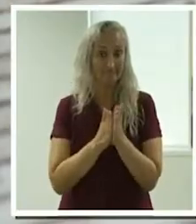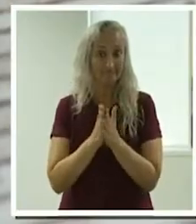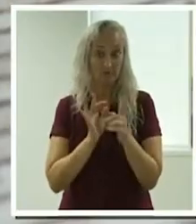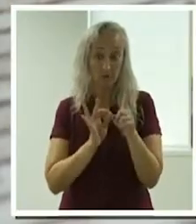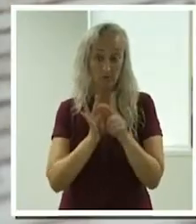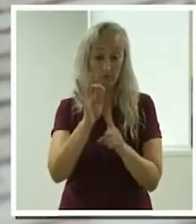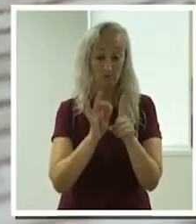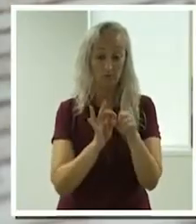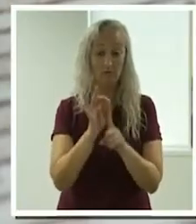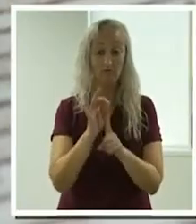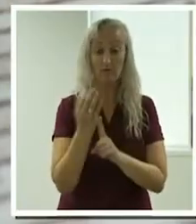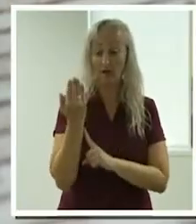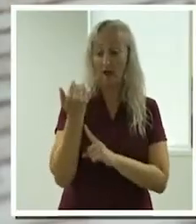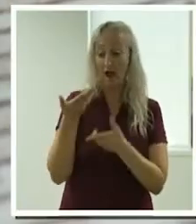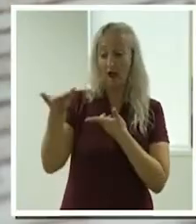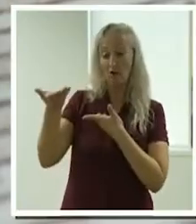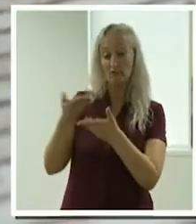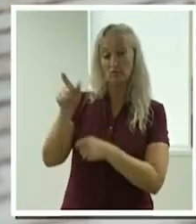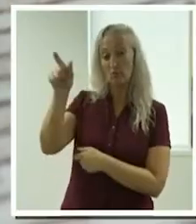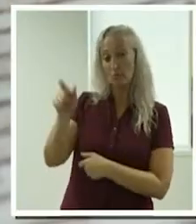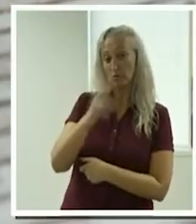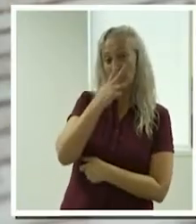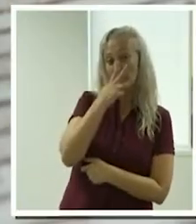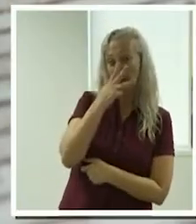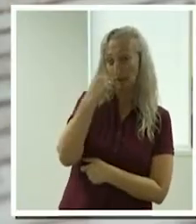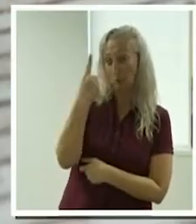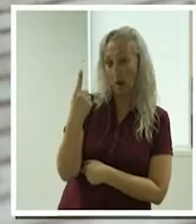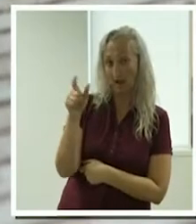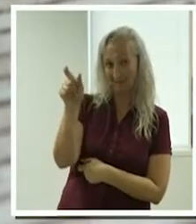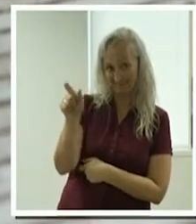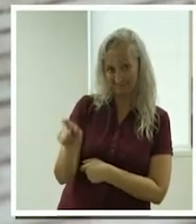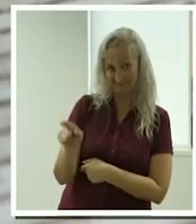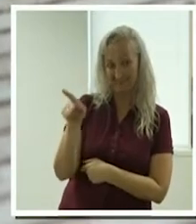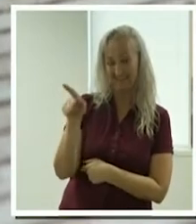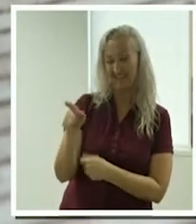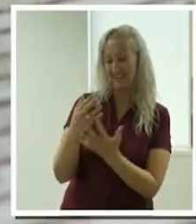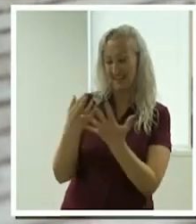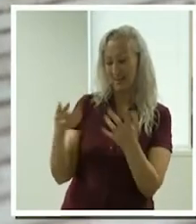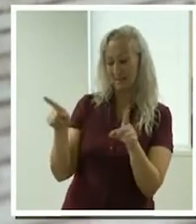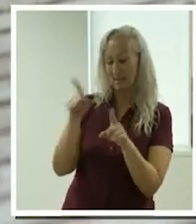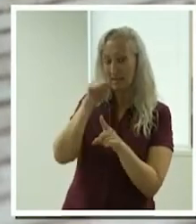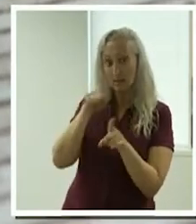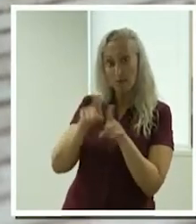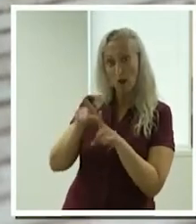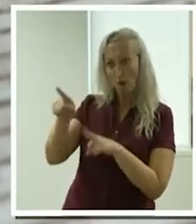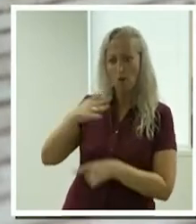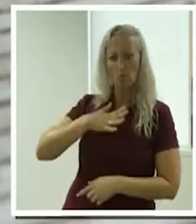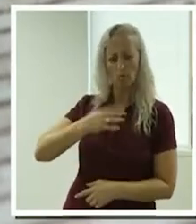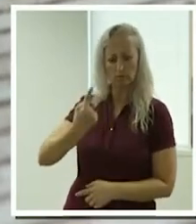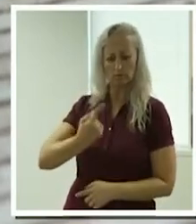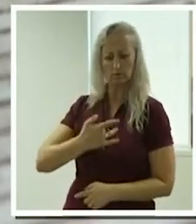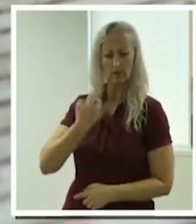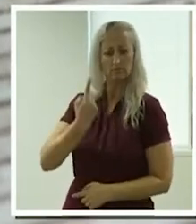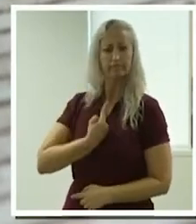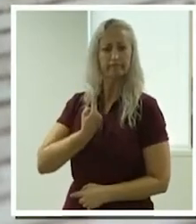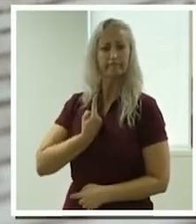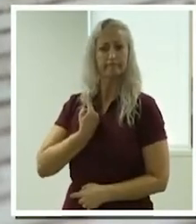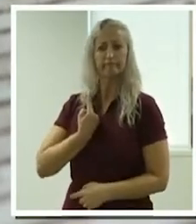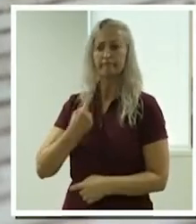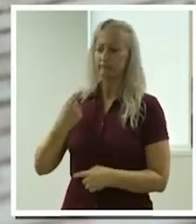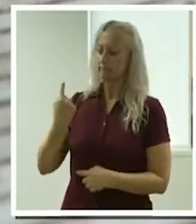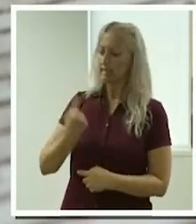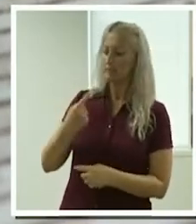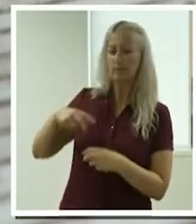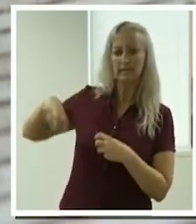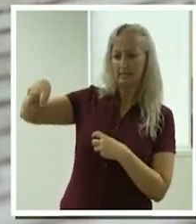conversation with a 91-year-old recently who, like many people of that age, want to remain living in their community independently. She